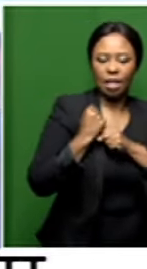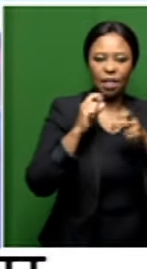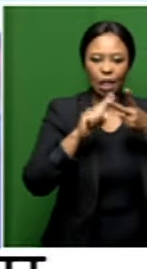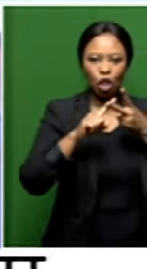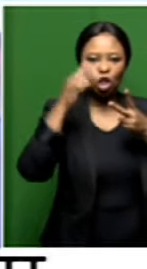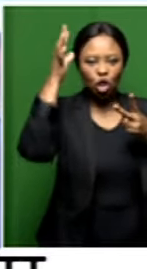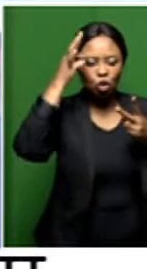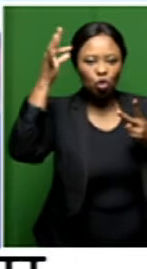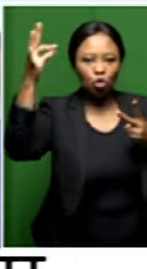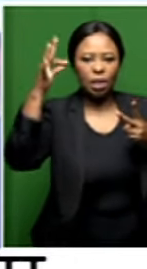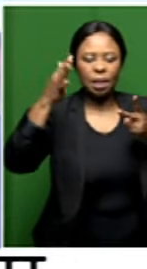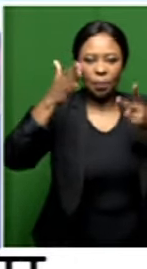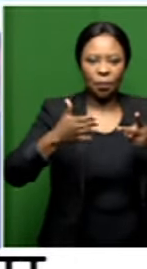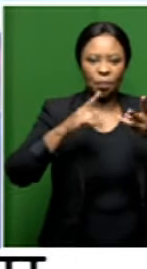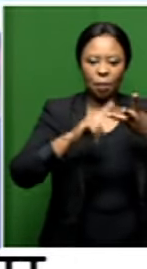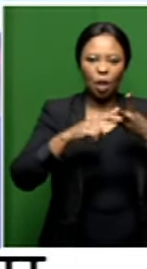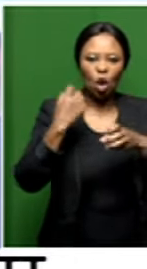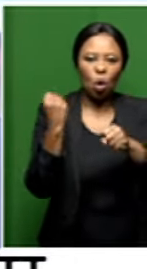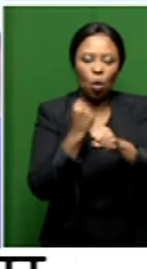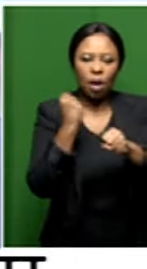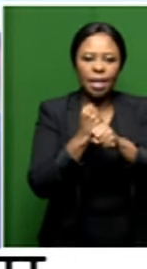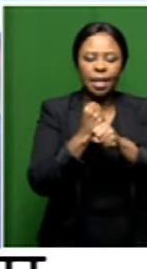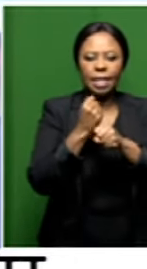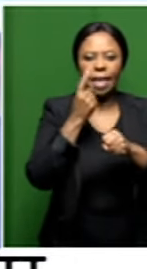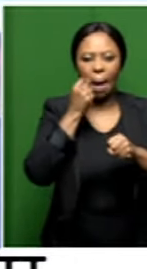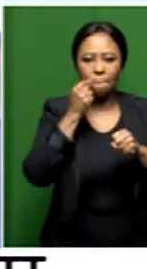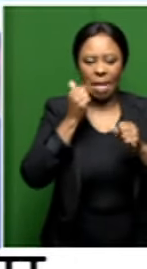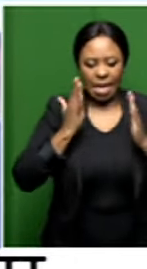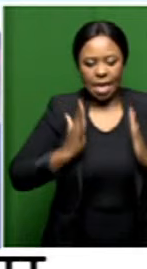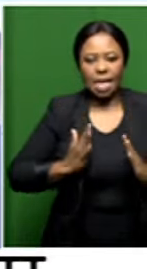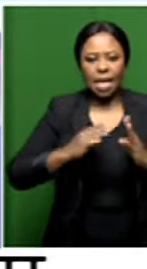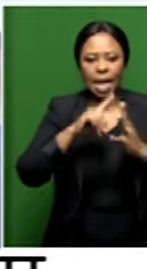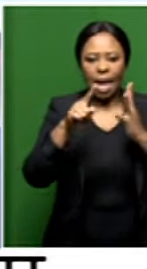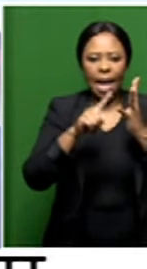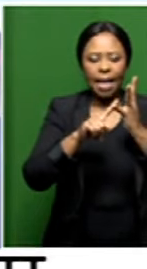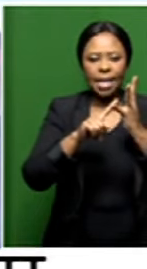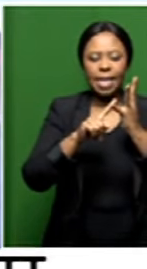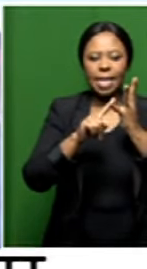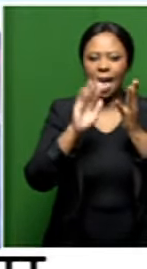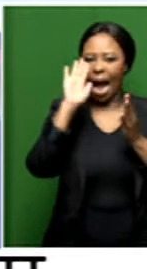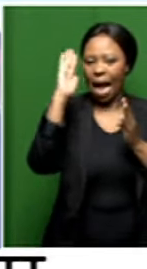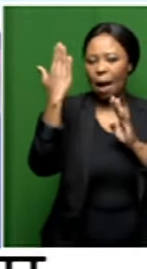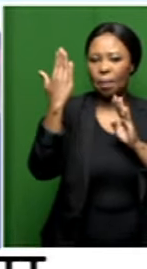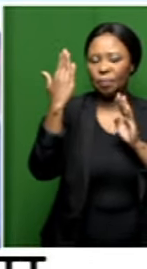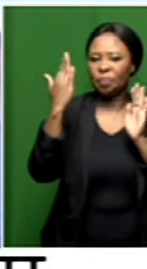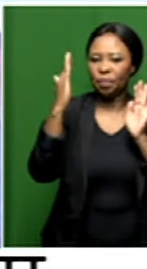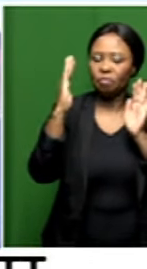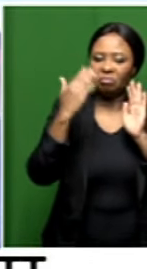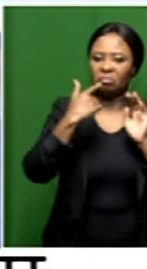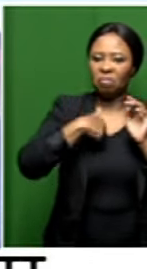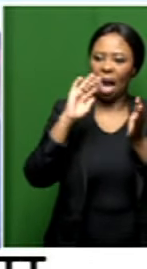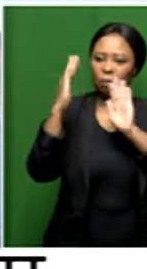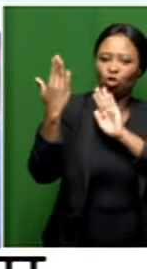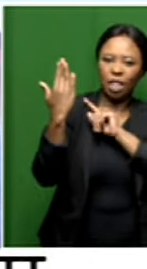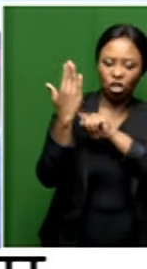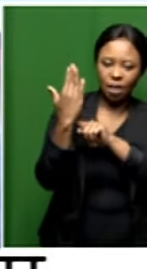dreamscapes, the constructions of masculinities and and abstractions. Some of the artists in